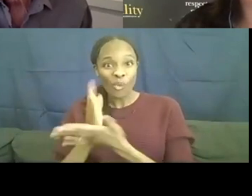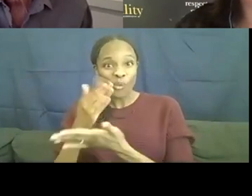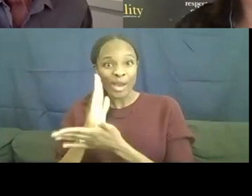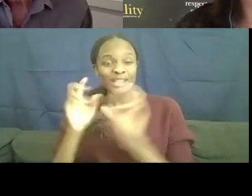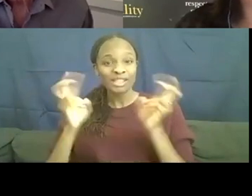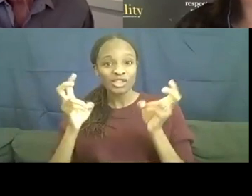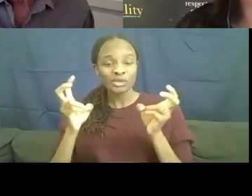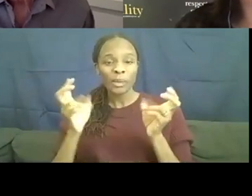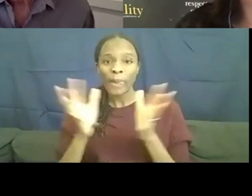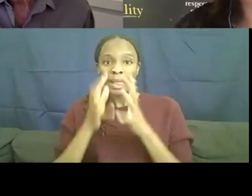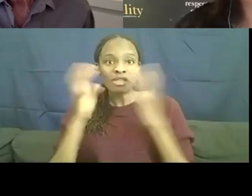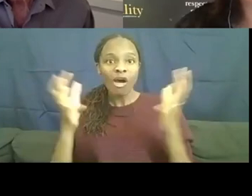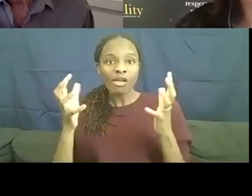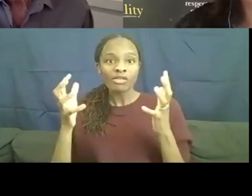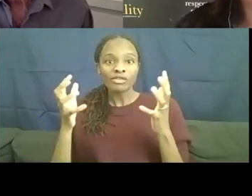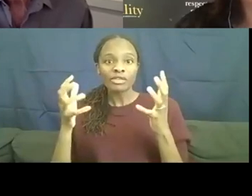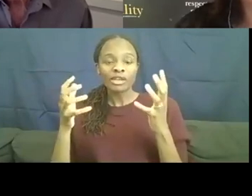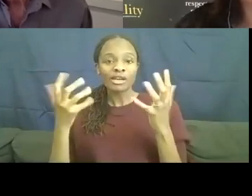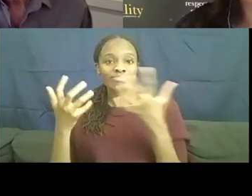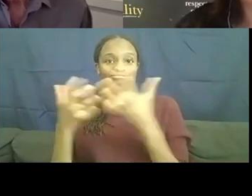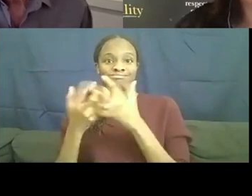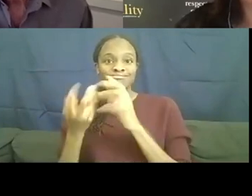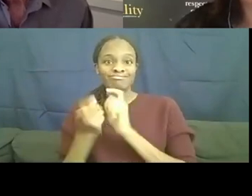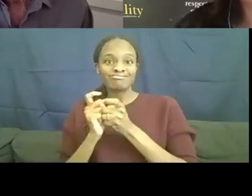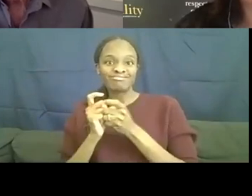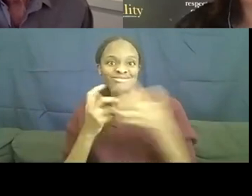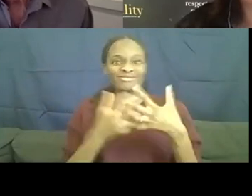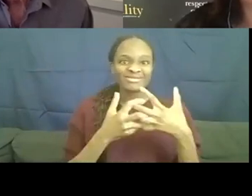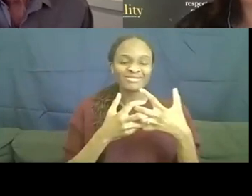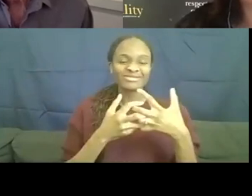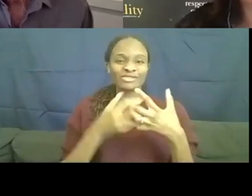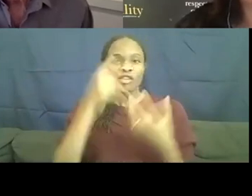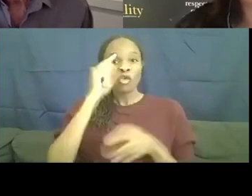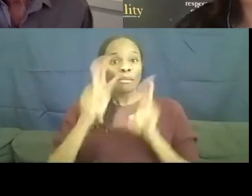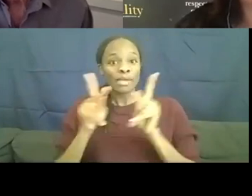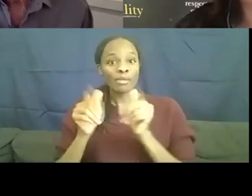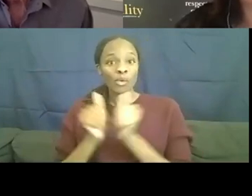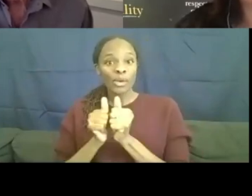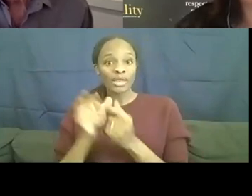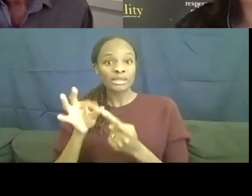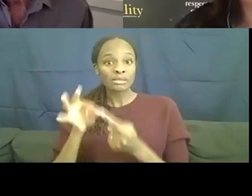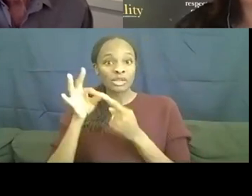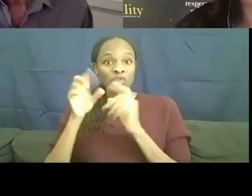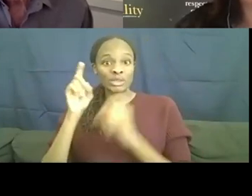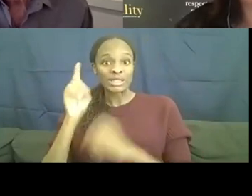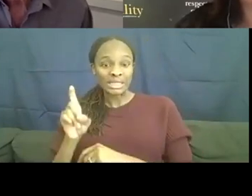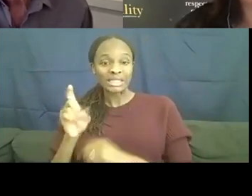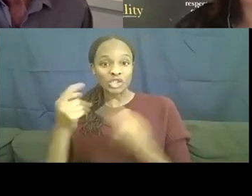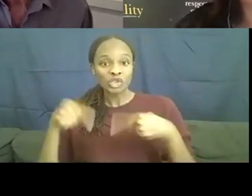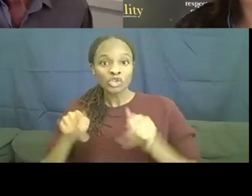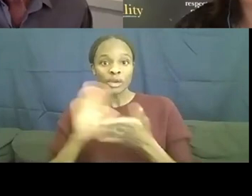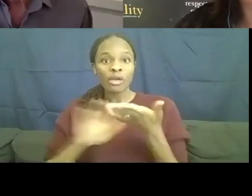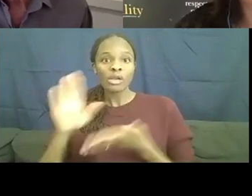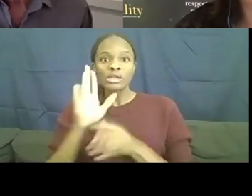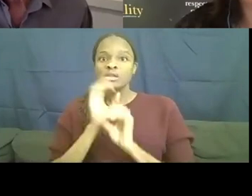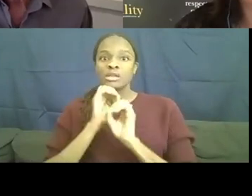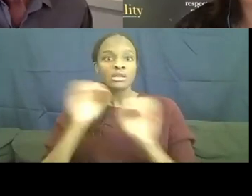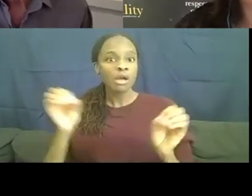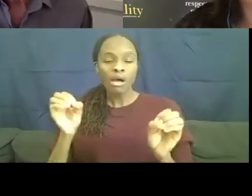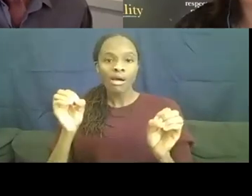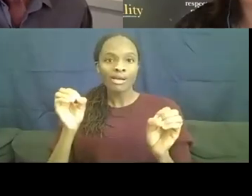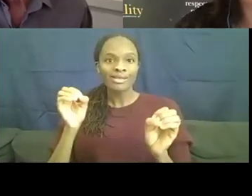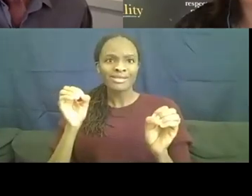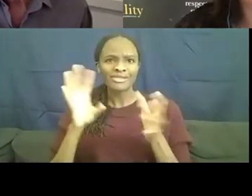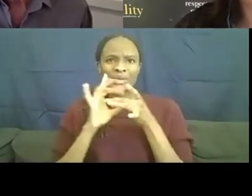accommodations for people with, um, special needs in colleges, none of them apply to autism. They